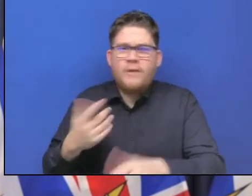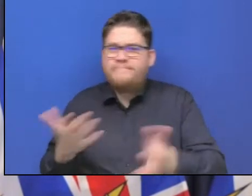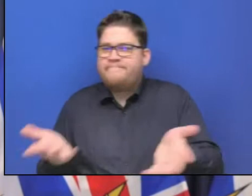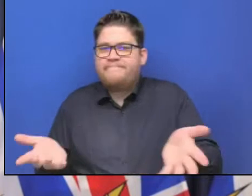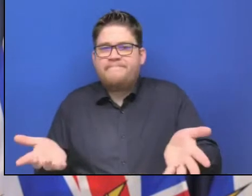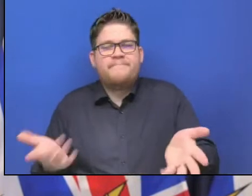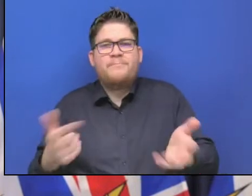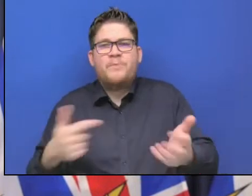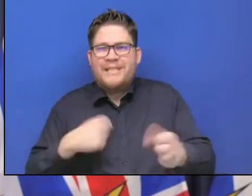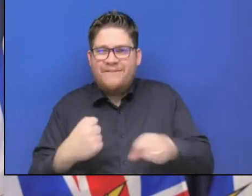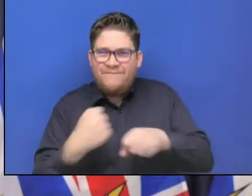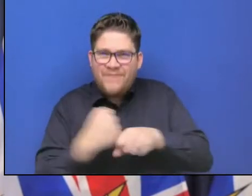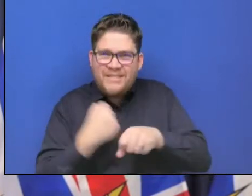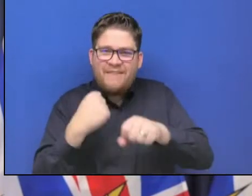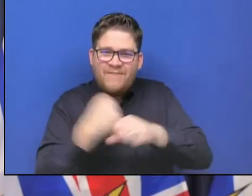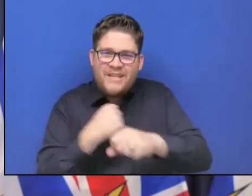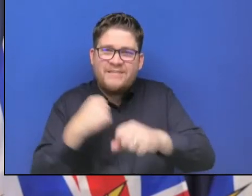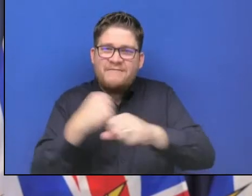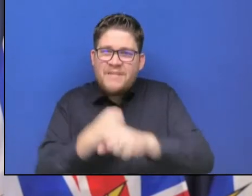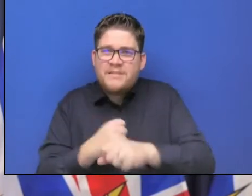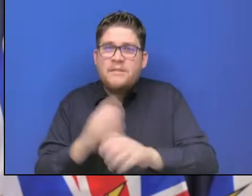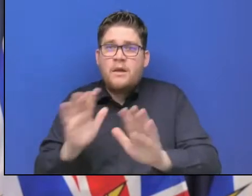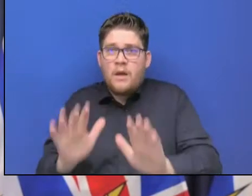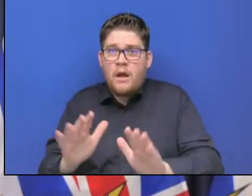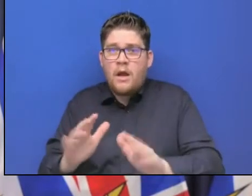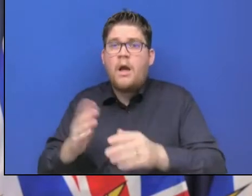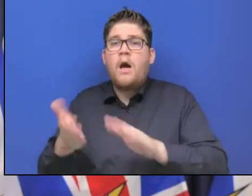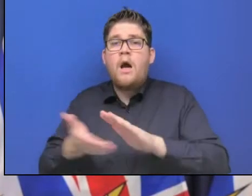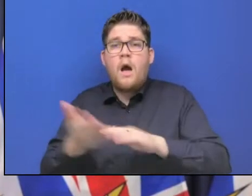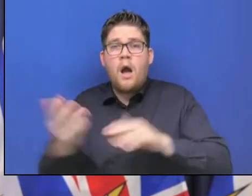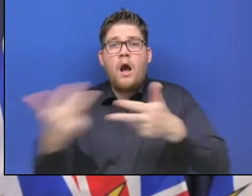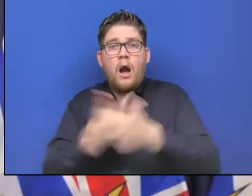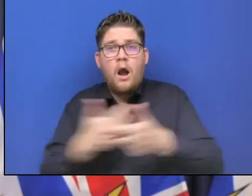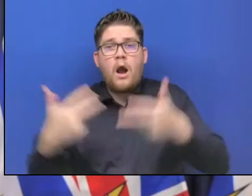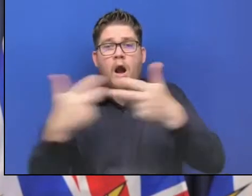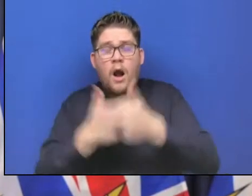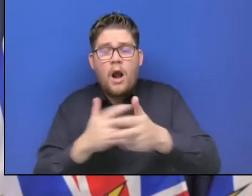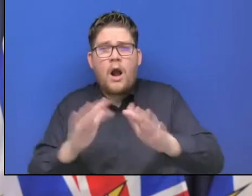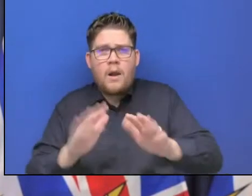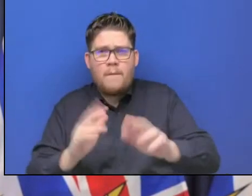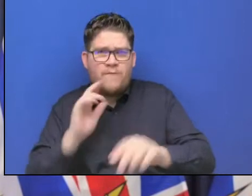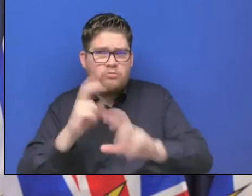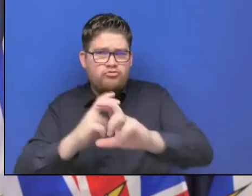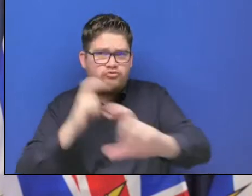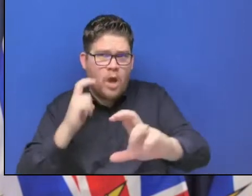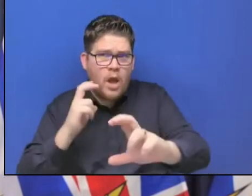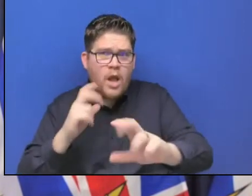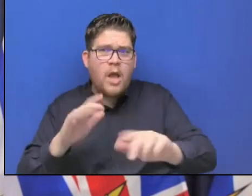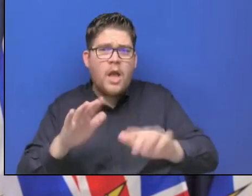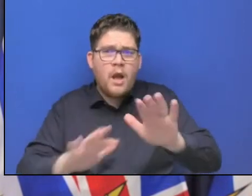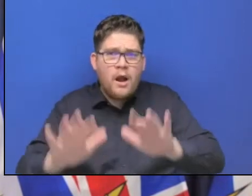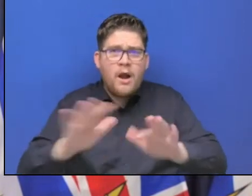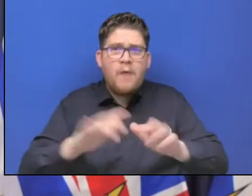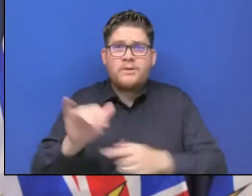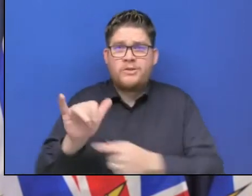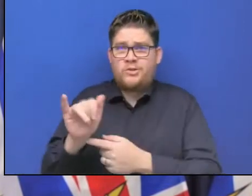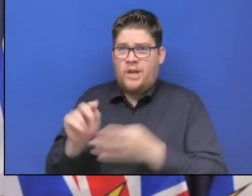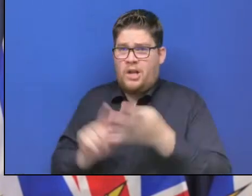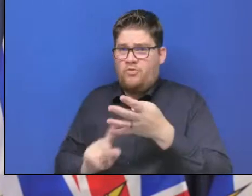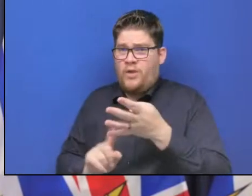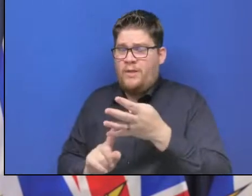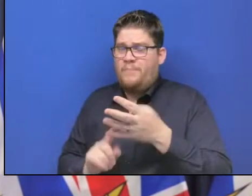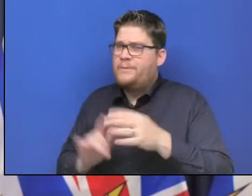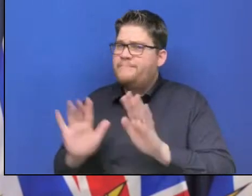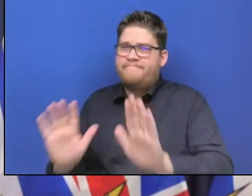that may bring back access. again, the timeline is around late January. But the plan at this point in time is to see if we can